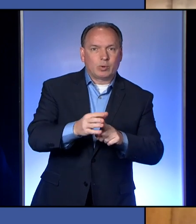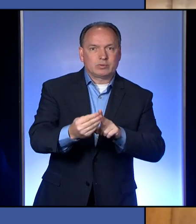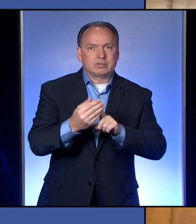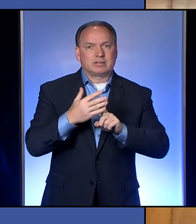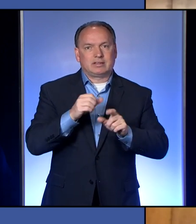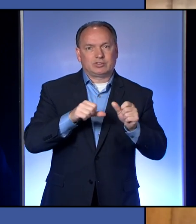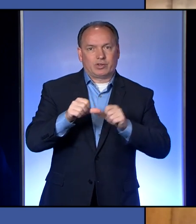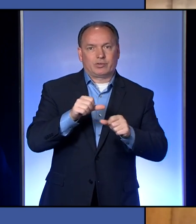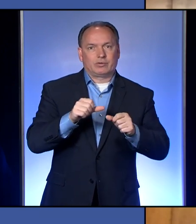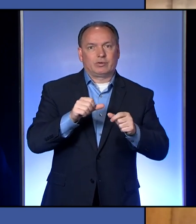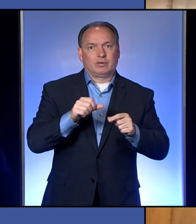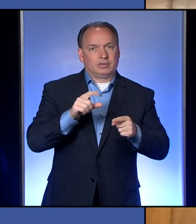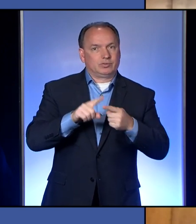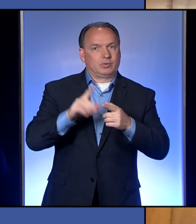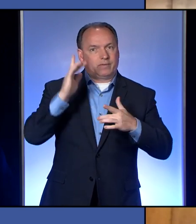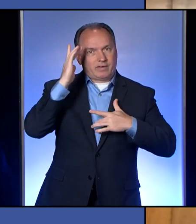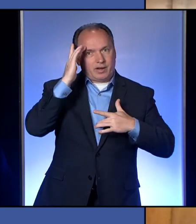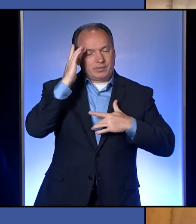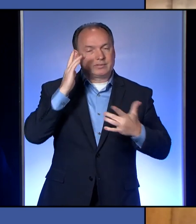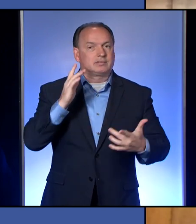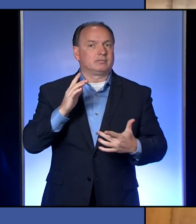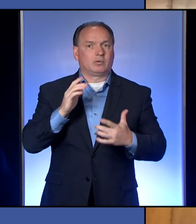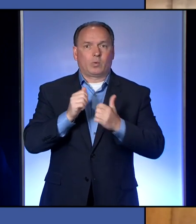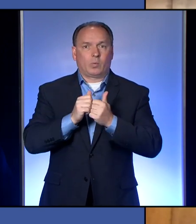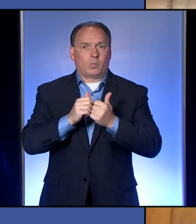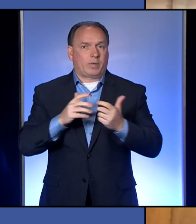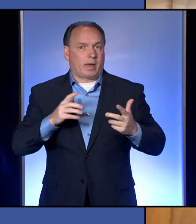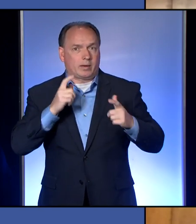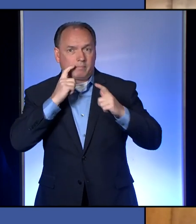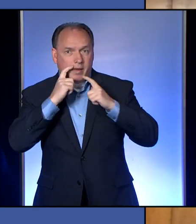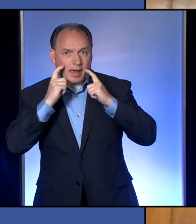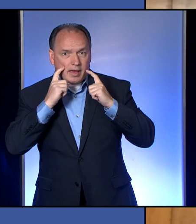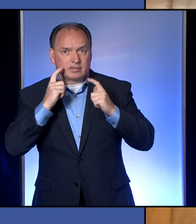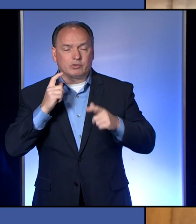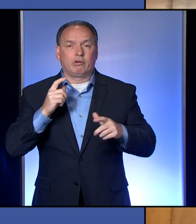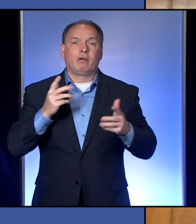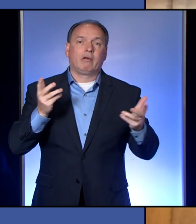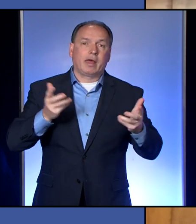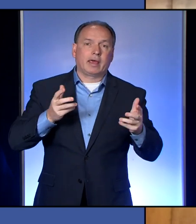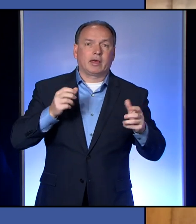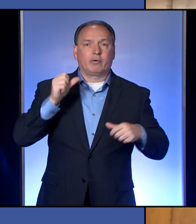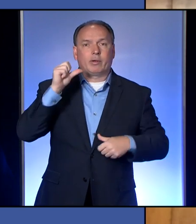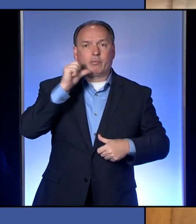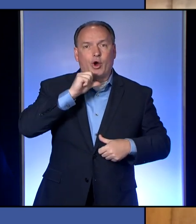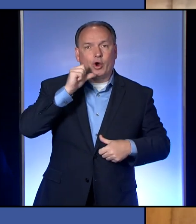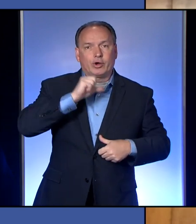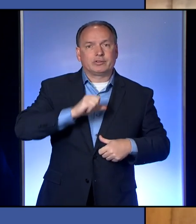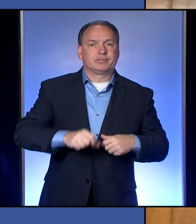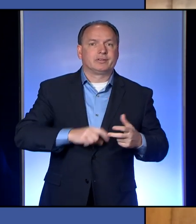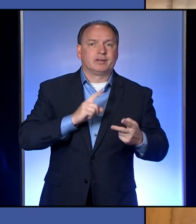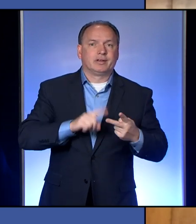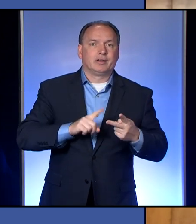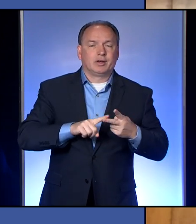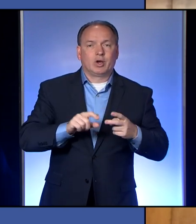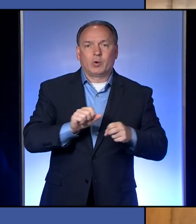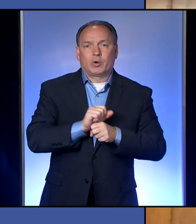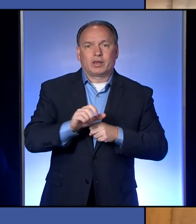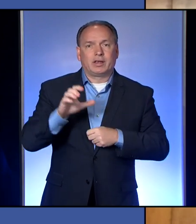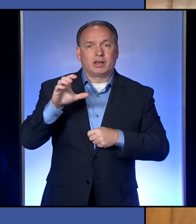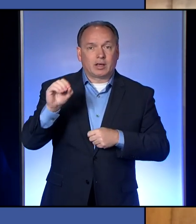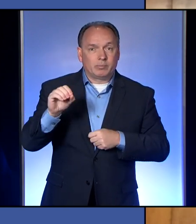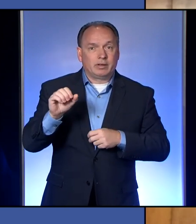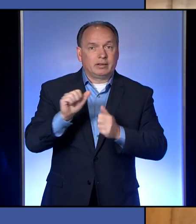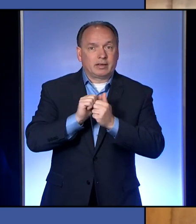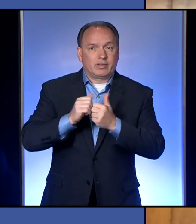If they don't wear masks, if they are hanging out at bars, if they are working in a company close